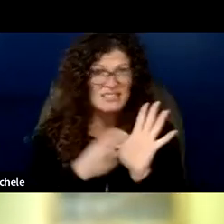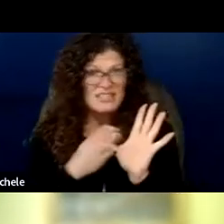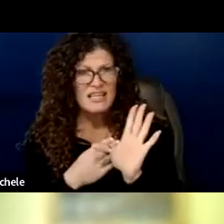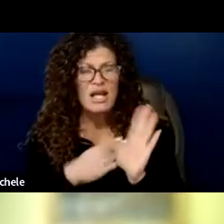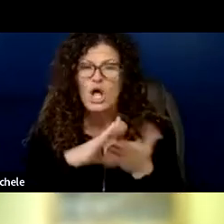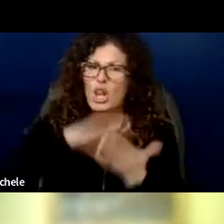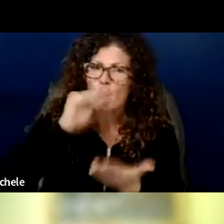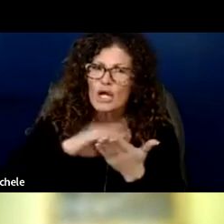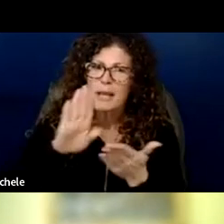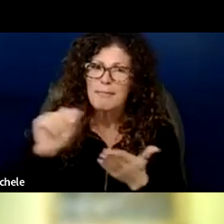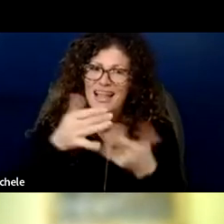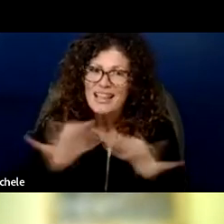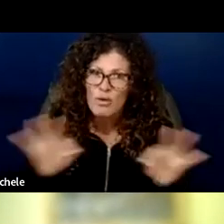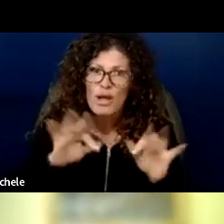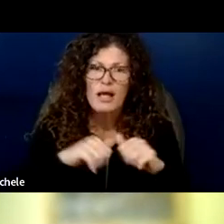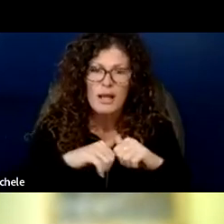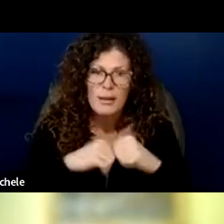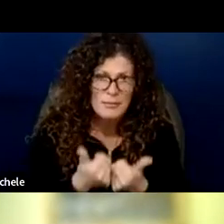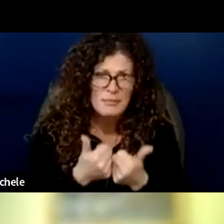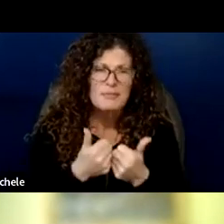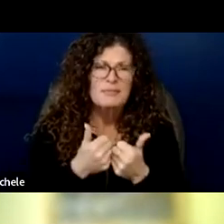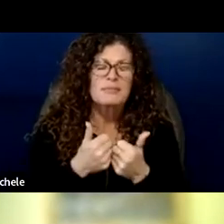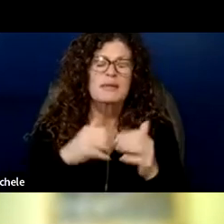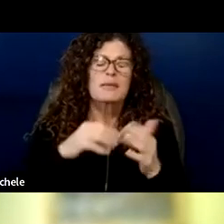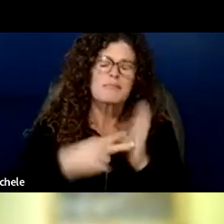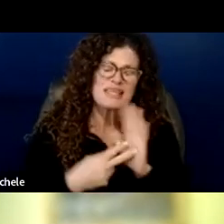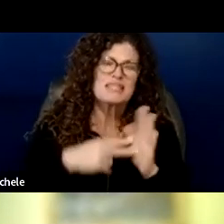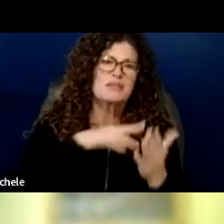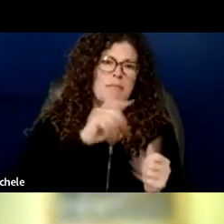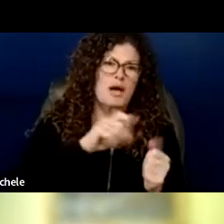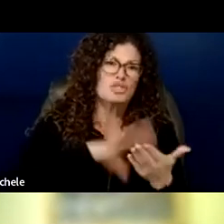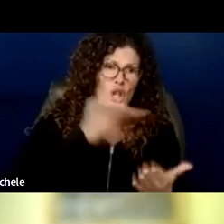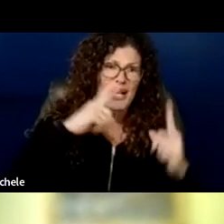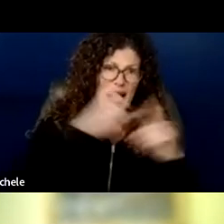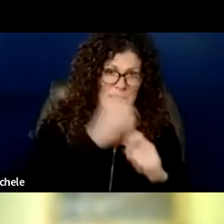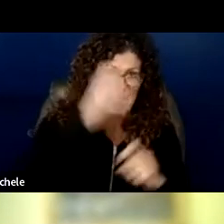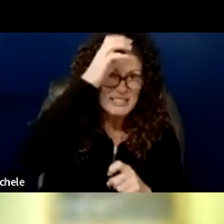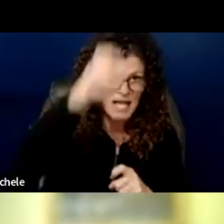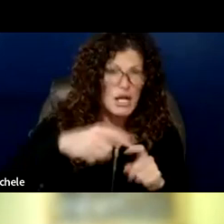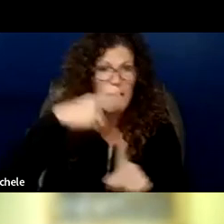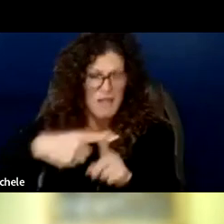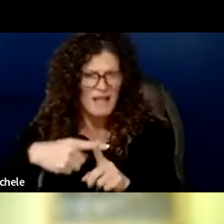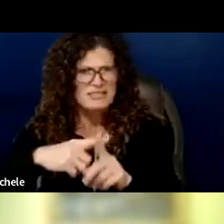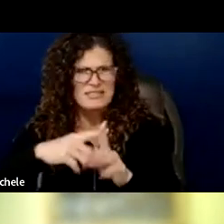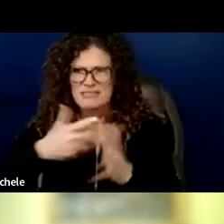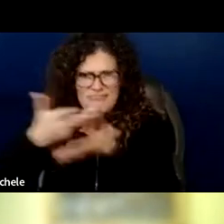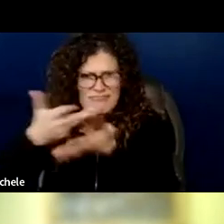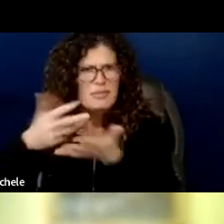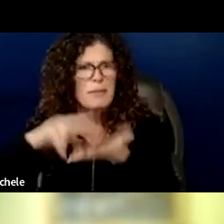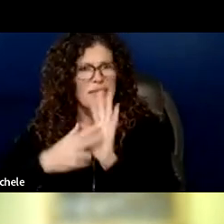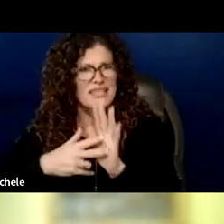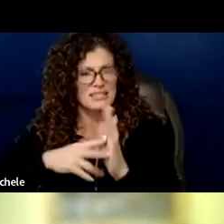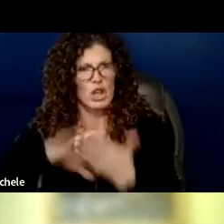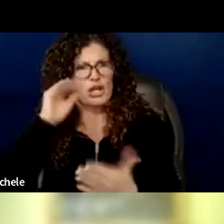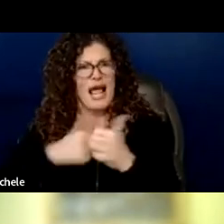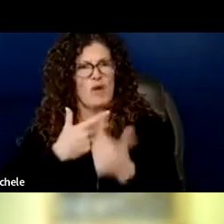advantages like processing complex information more efficiently and better dealing with ambiguity but the